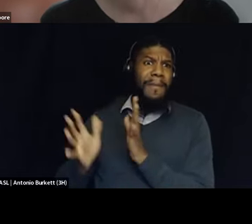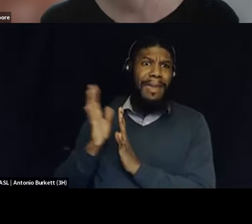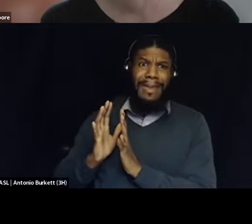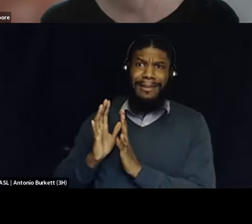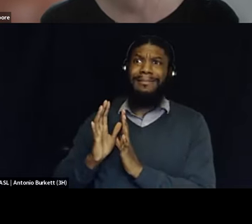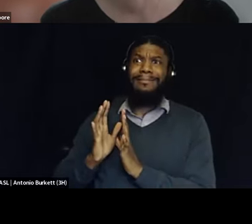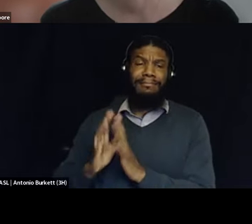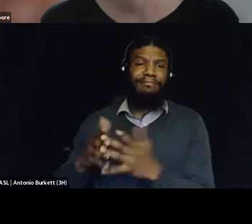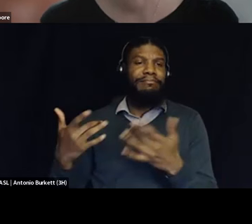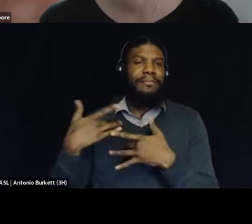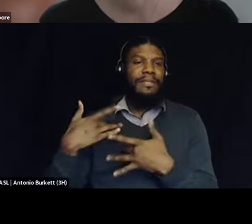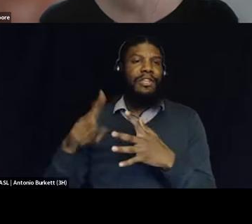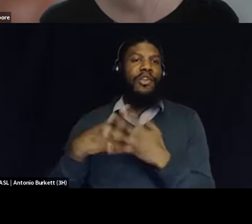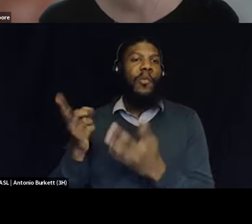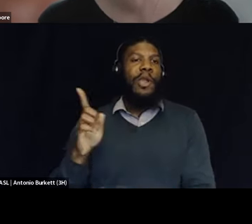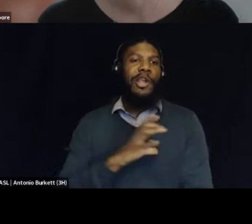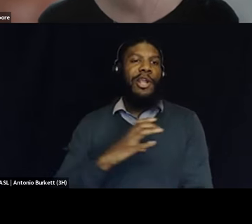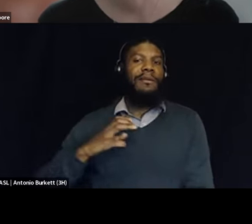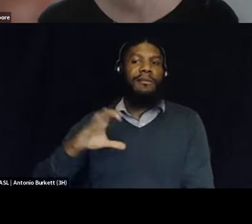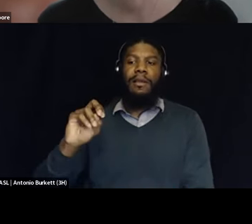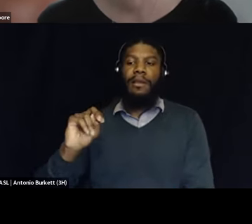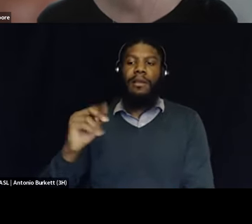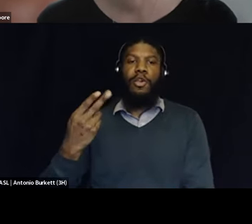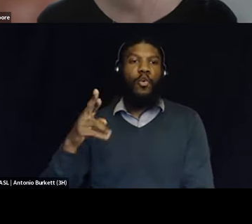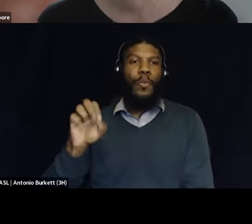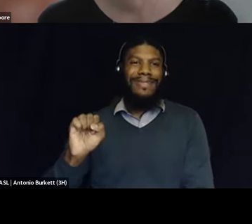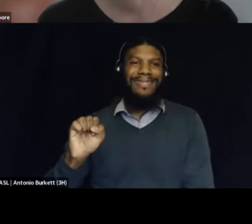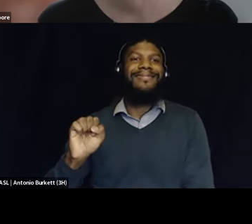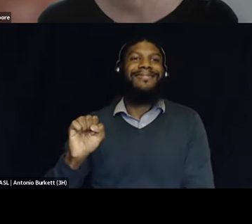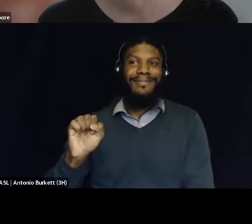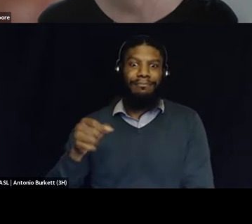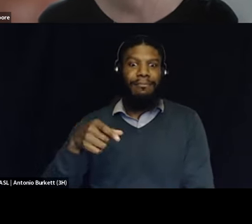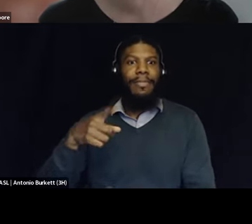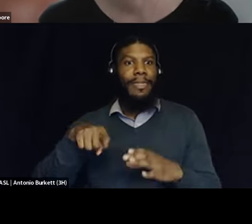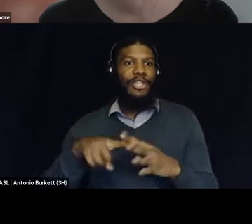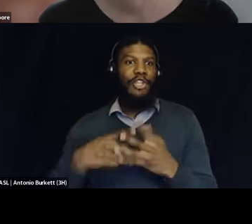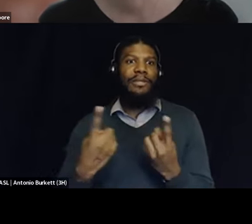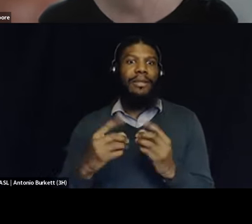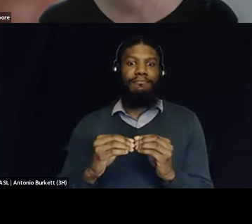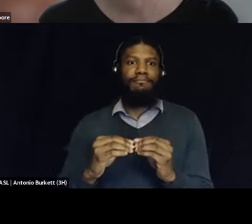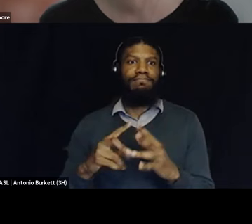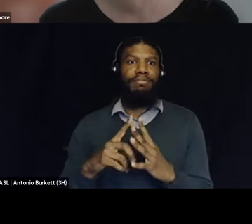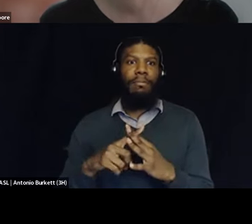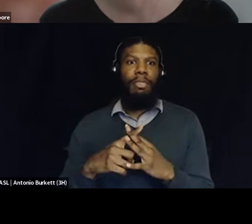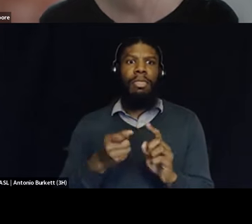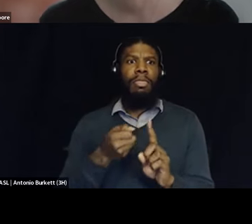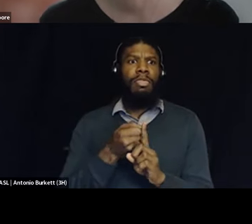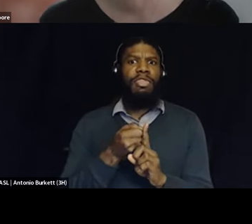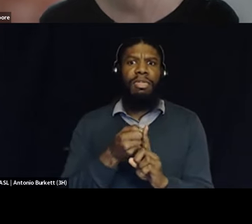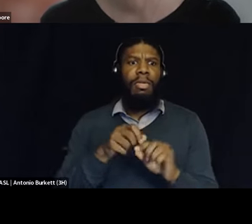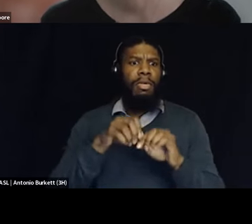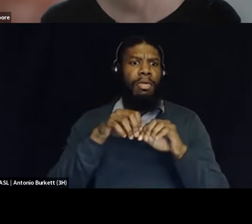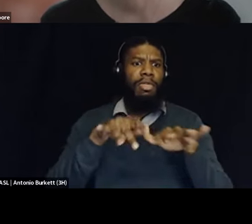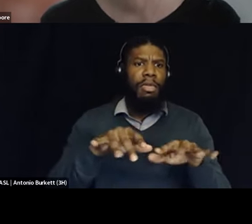starts out at congress they start some stuff and it trickle all into the states especially